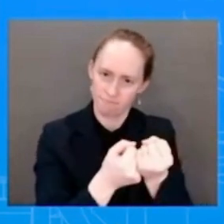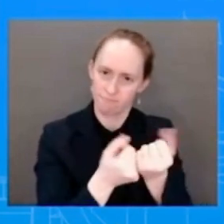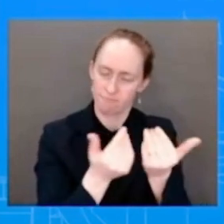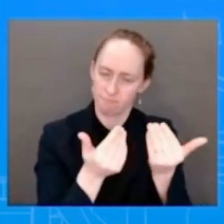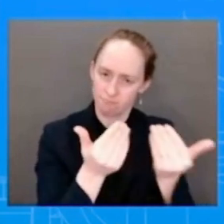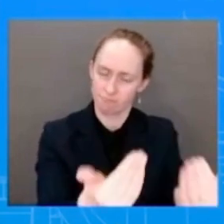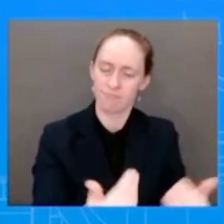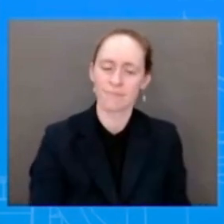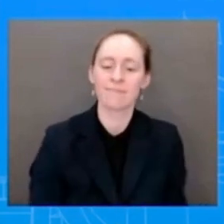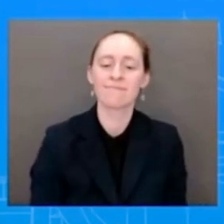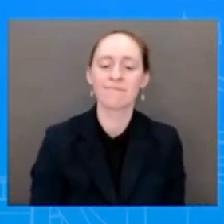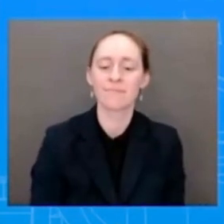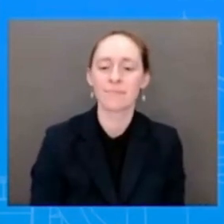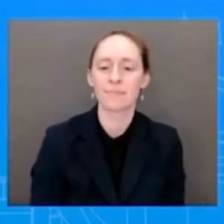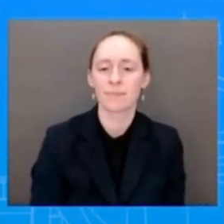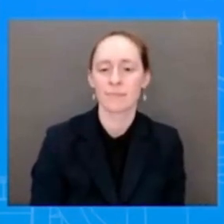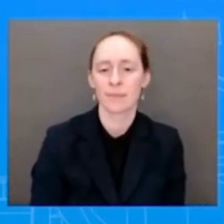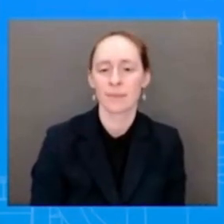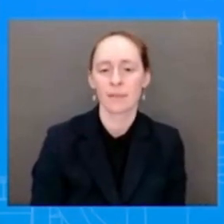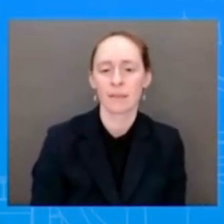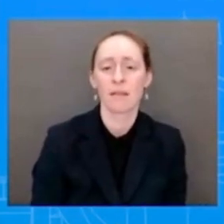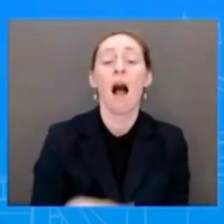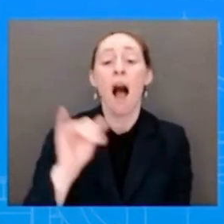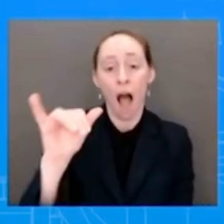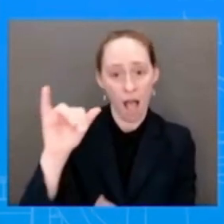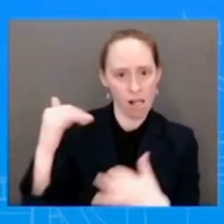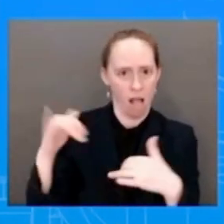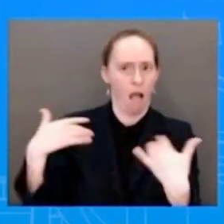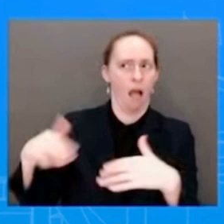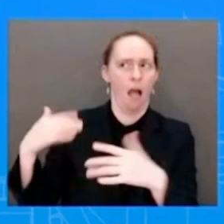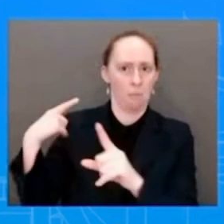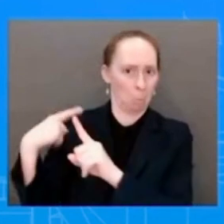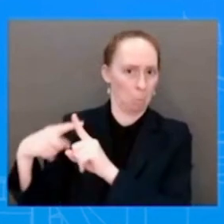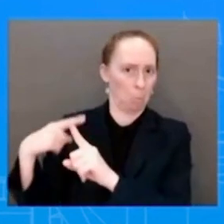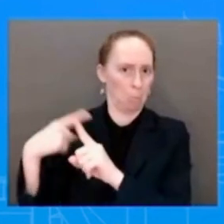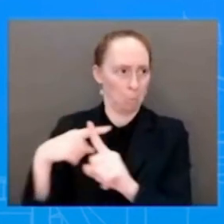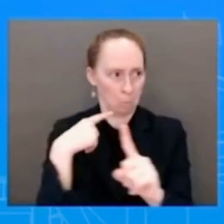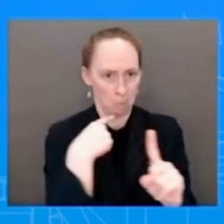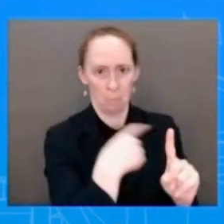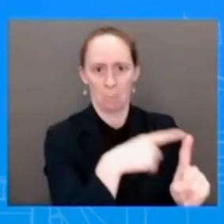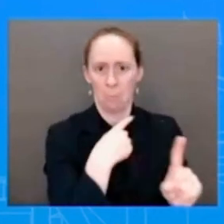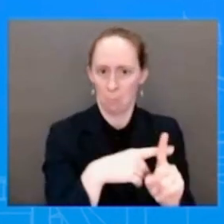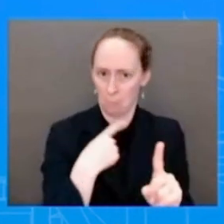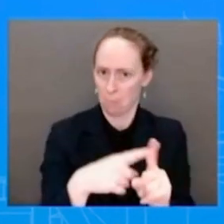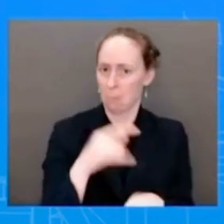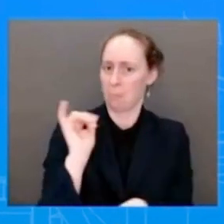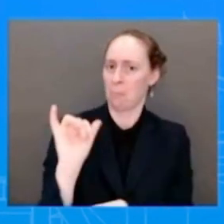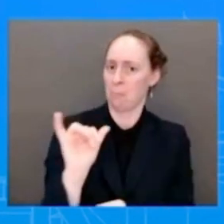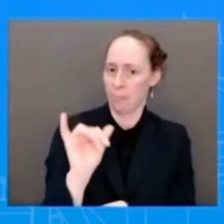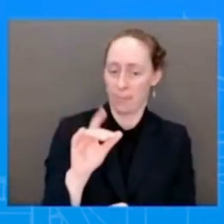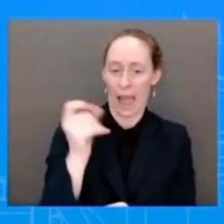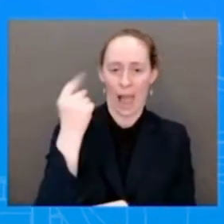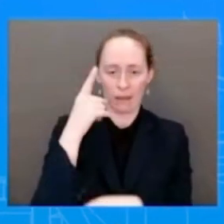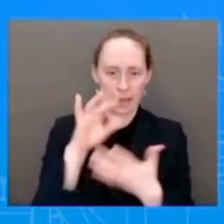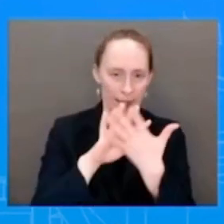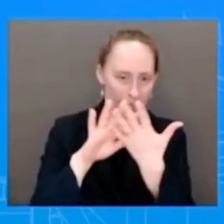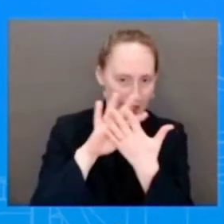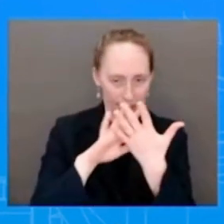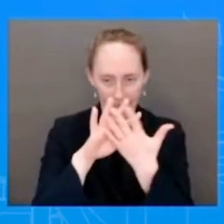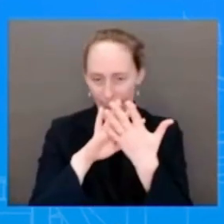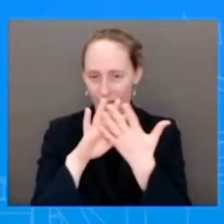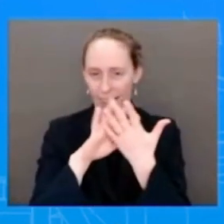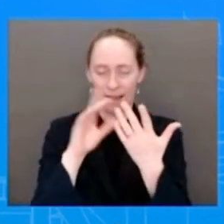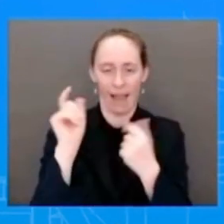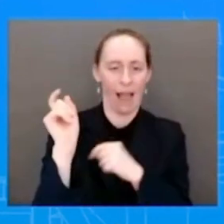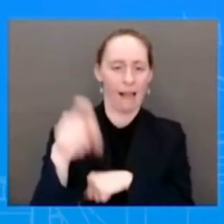optimism, I understand you don't want to, you you're not going to detail negotiations because this is an ongoing process, but should we take that there were potential areas of agreement that were